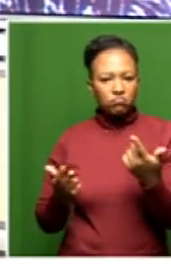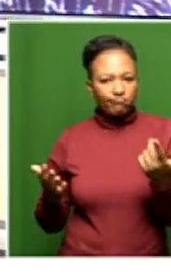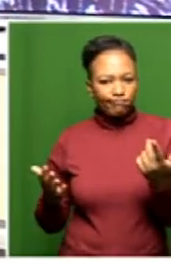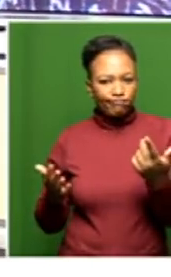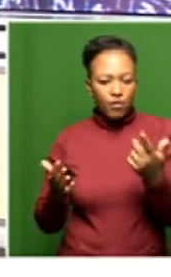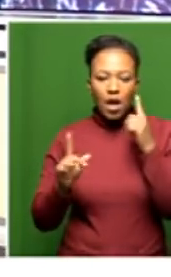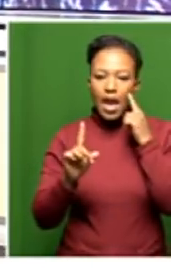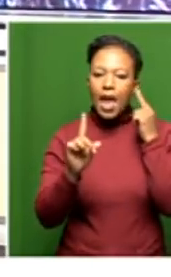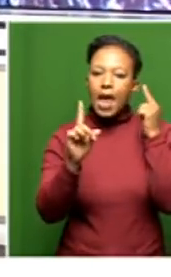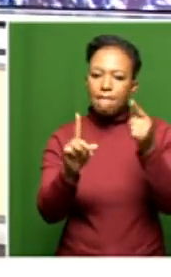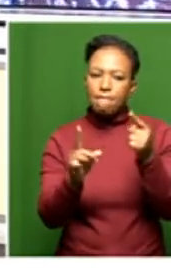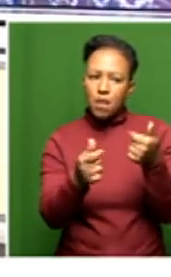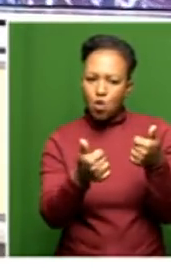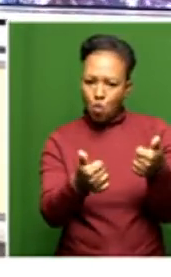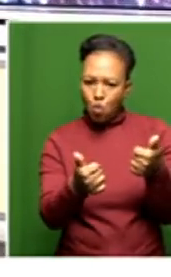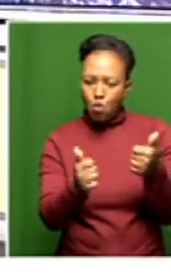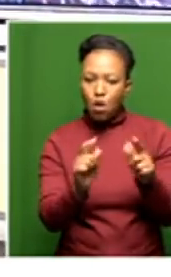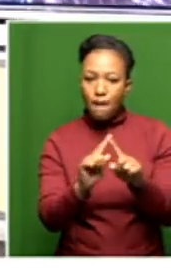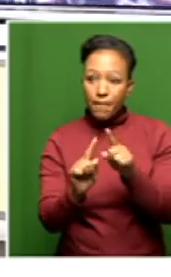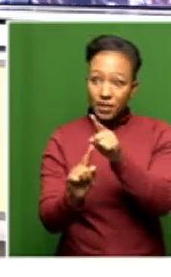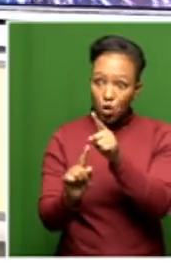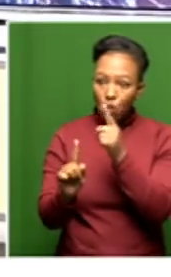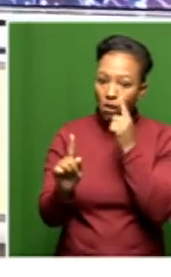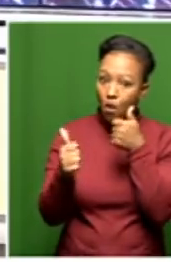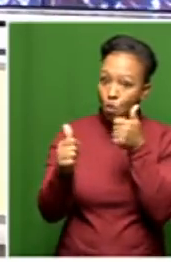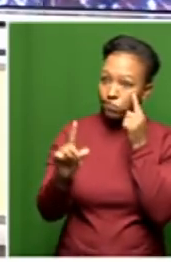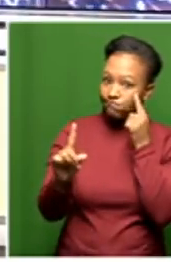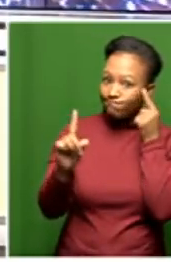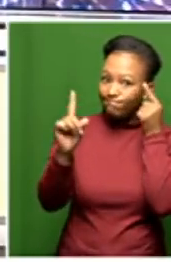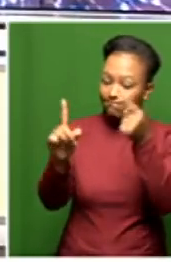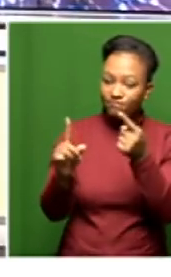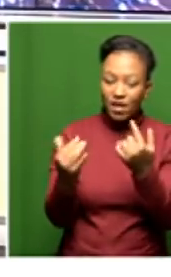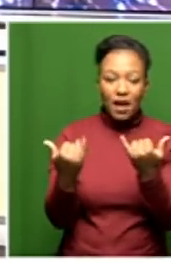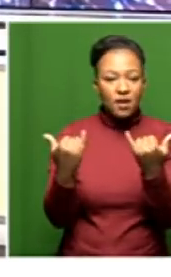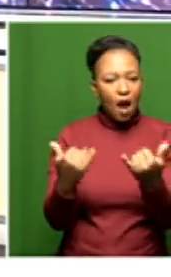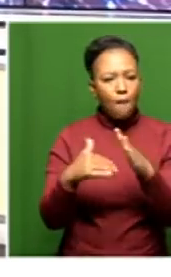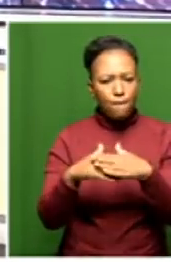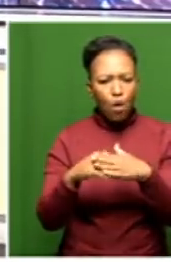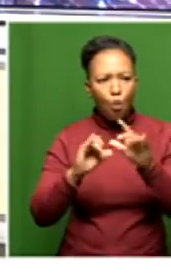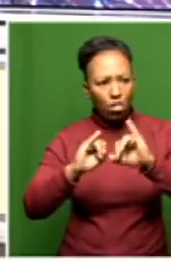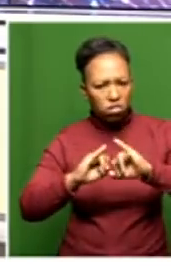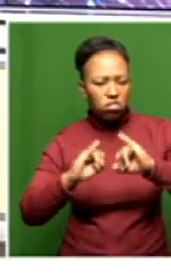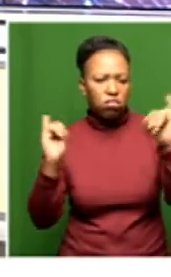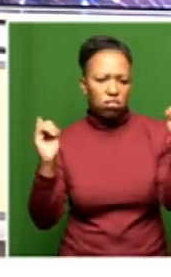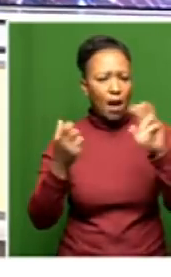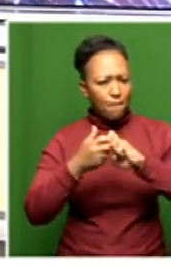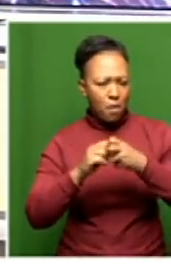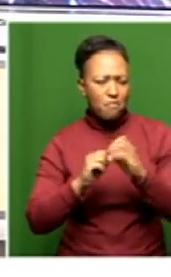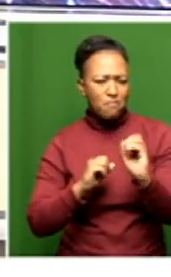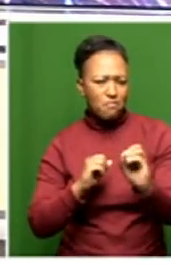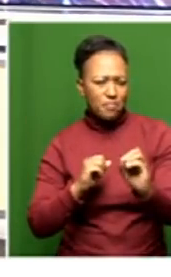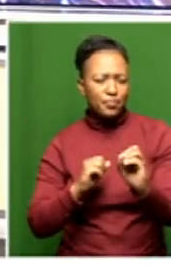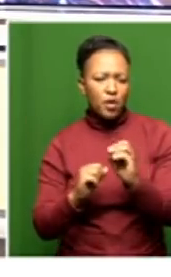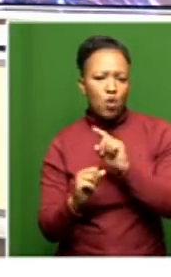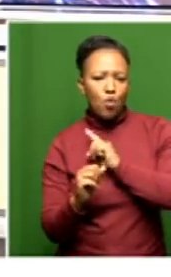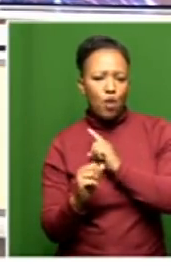intentioned. However, your good intentions now seem to have also morphed into something problematic as